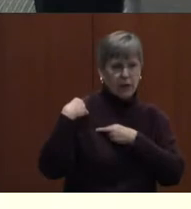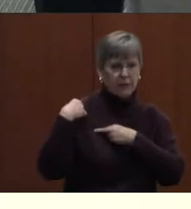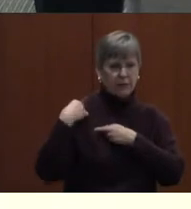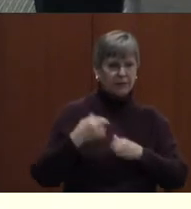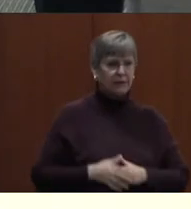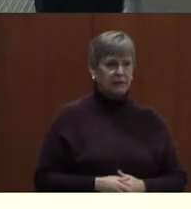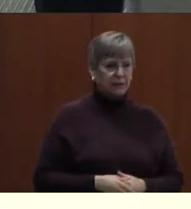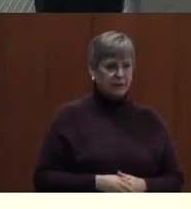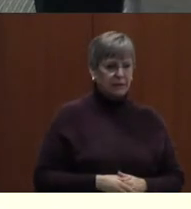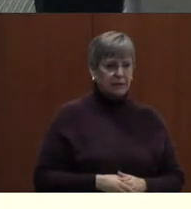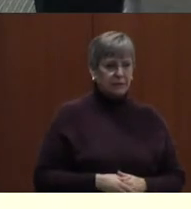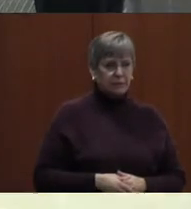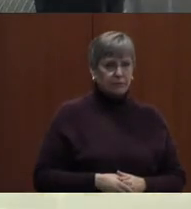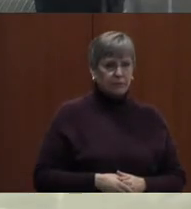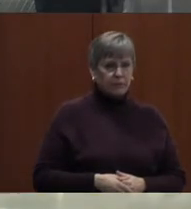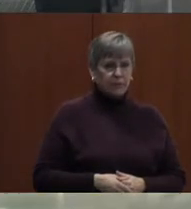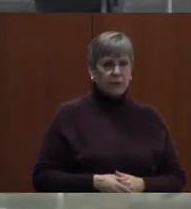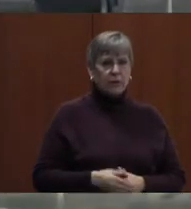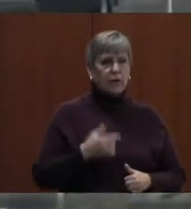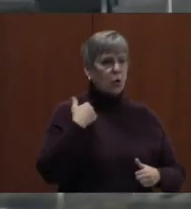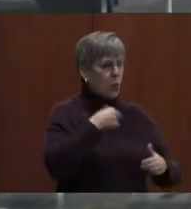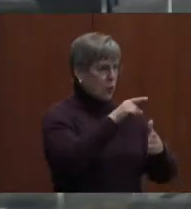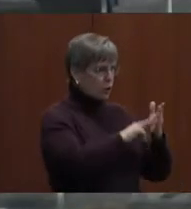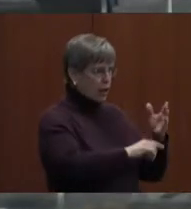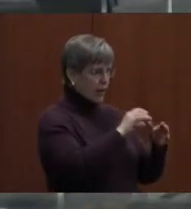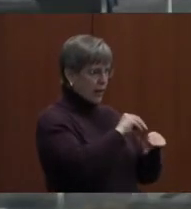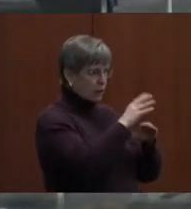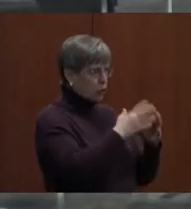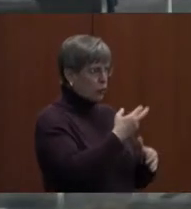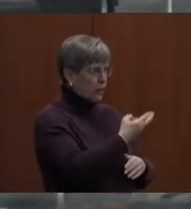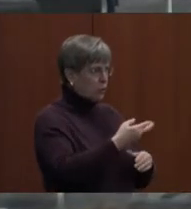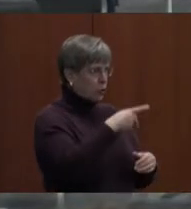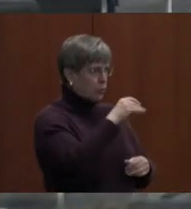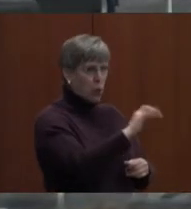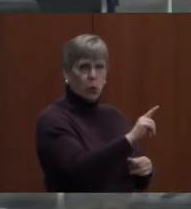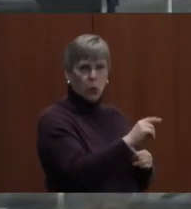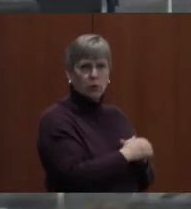Okay. Thank you. Yeah. What's our counselor resource pool look like?